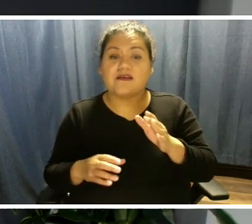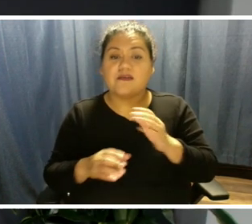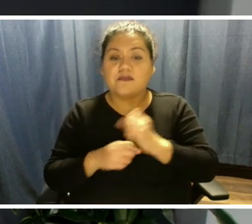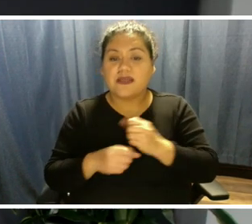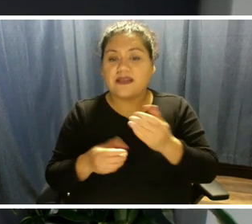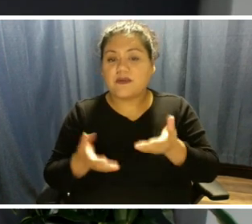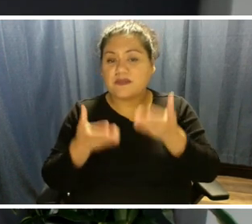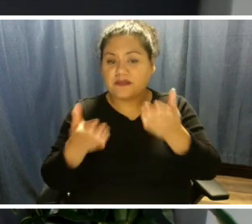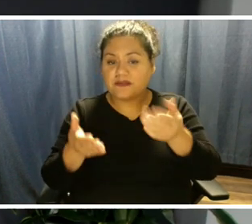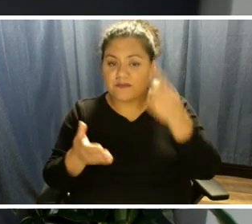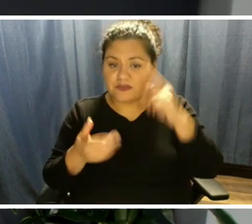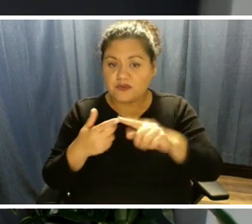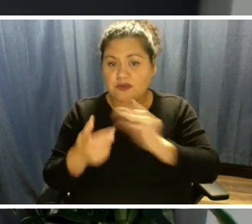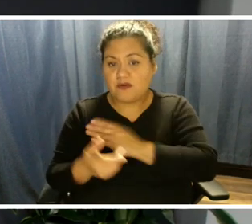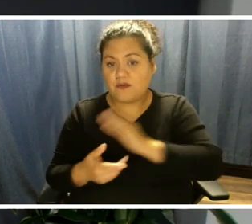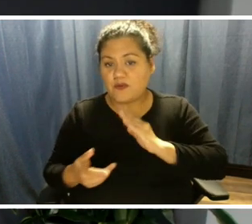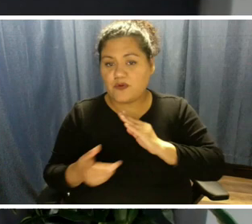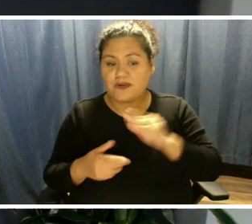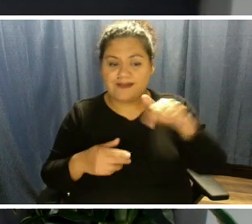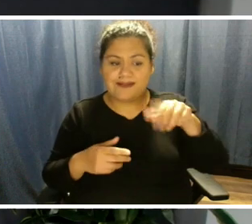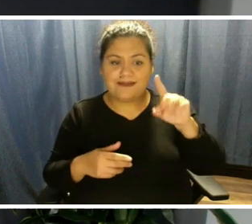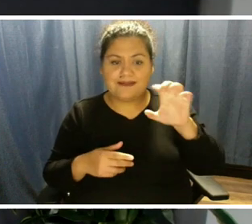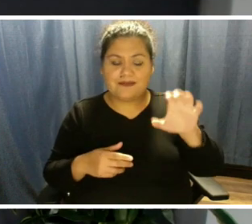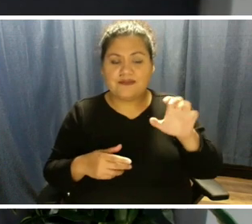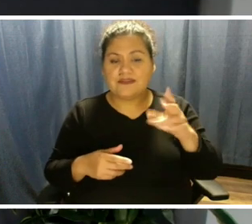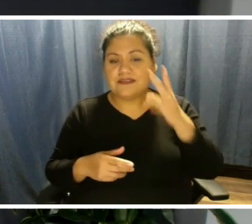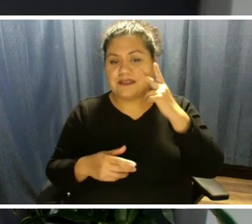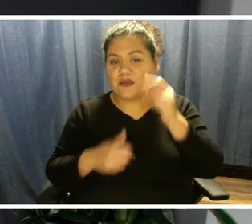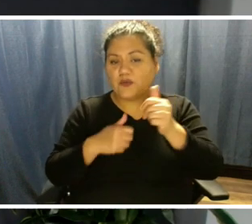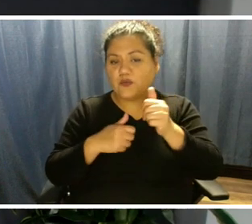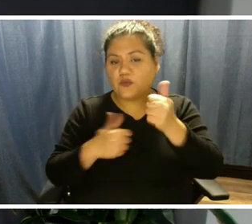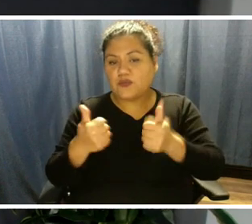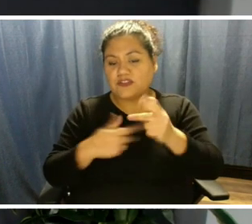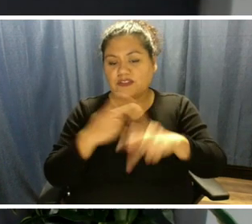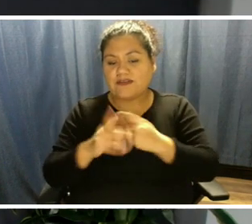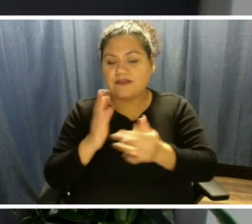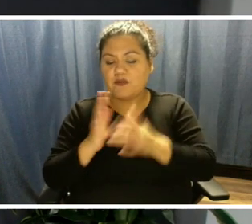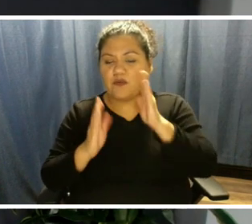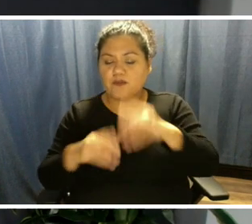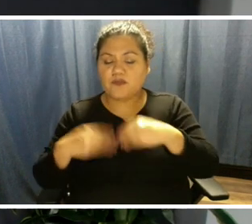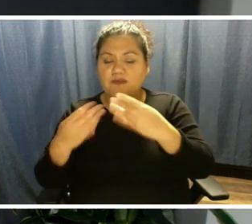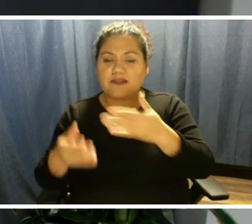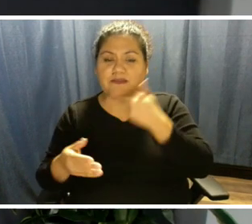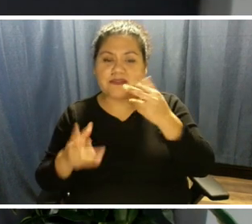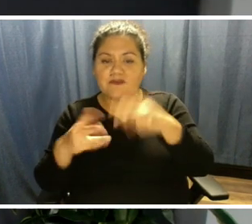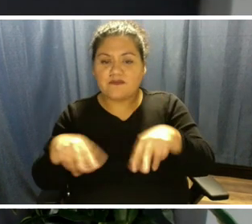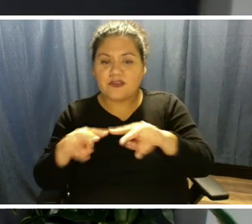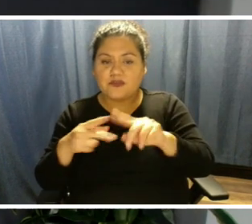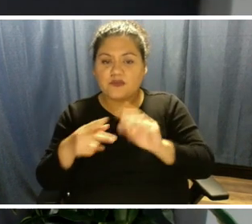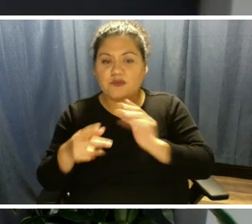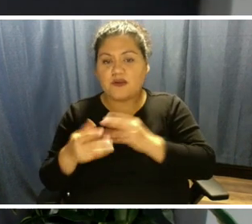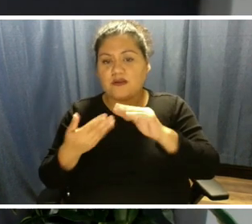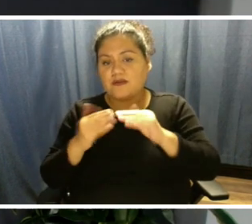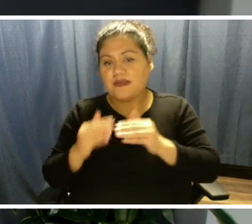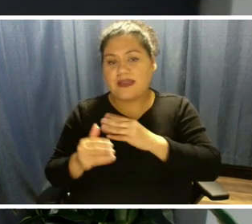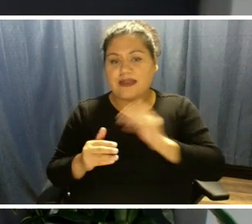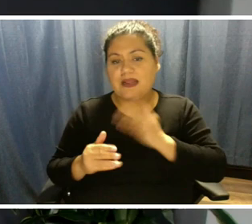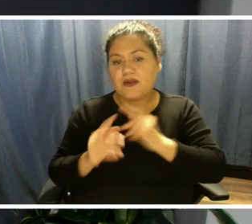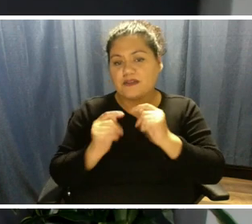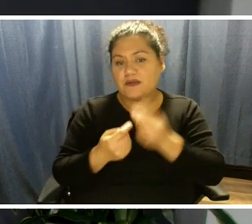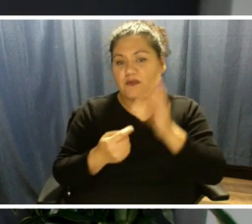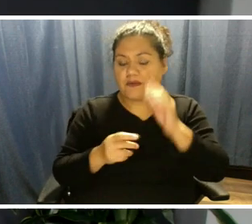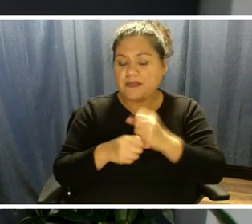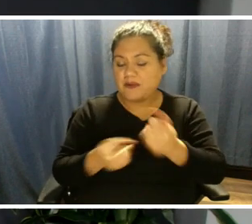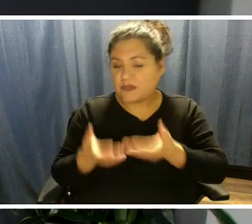board in December on which technologies they believe will provide the best value to our community. Our team will also make a recommendation,